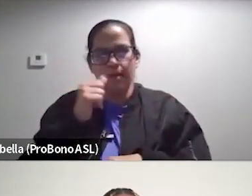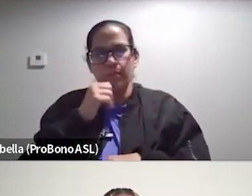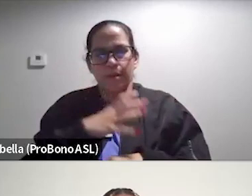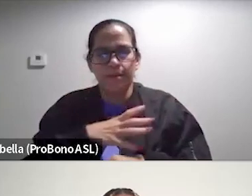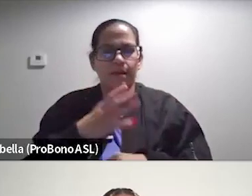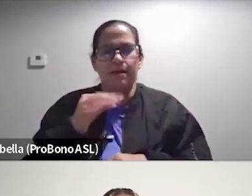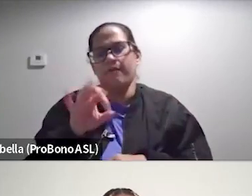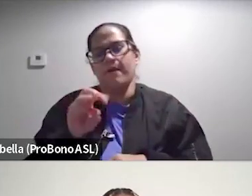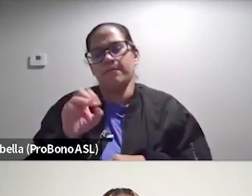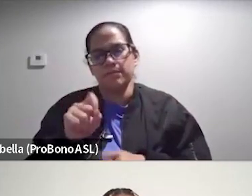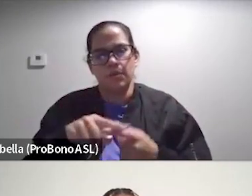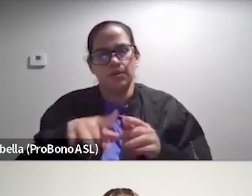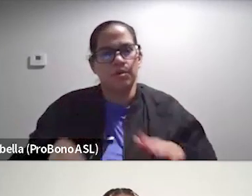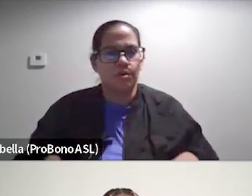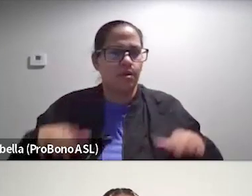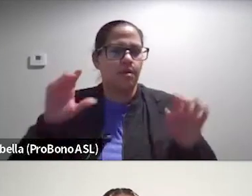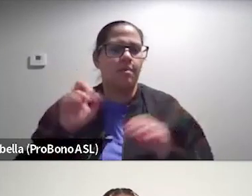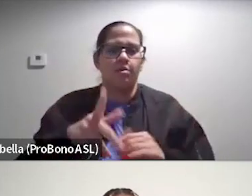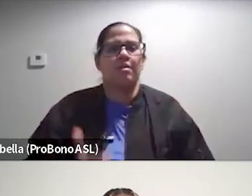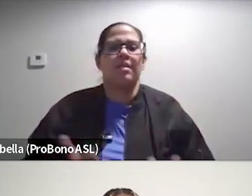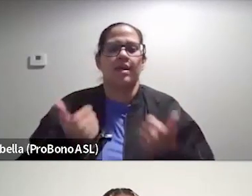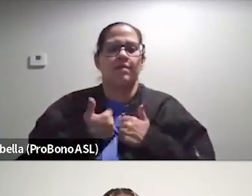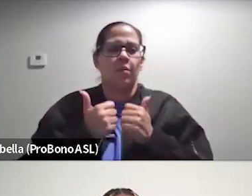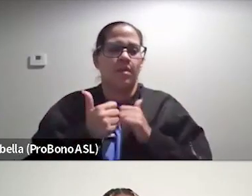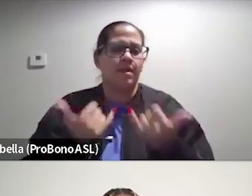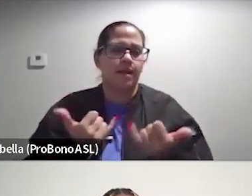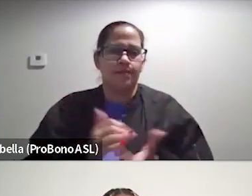femmes in when you were growing up or that you are living with now?